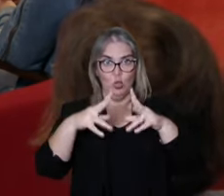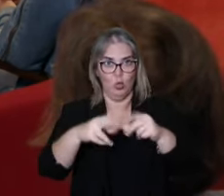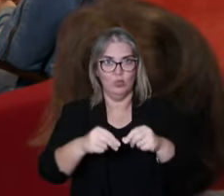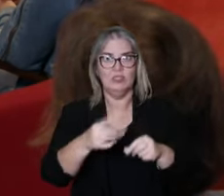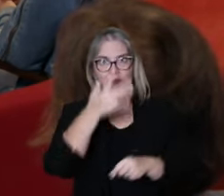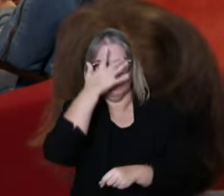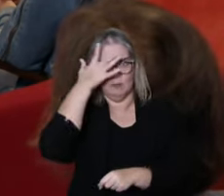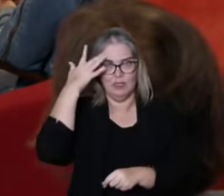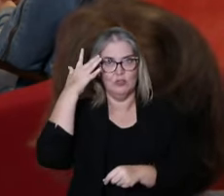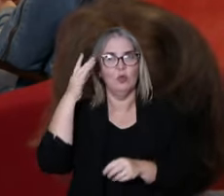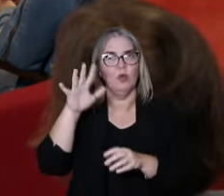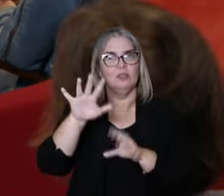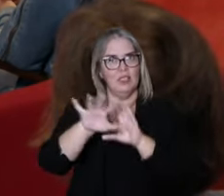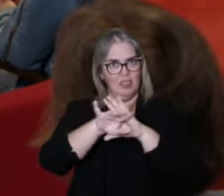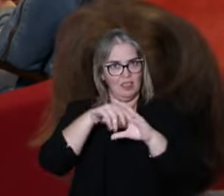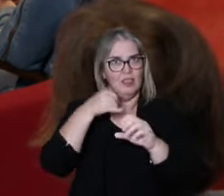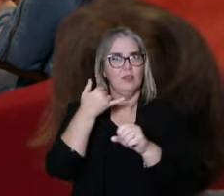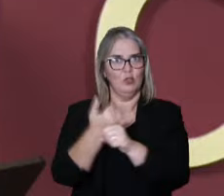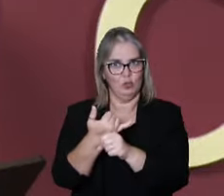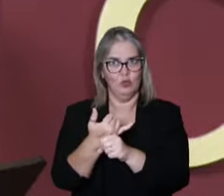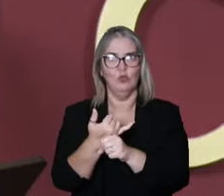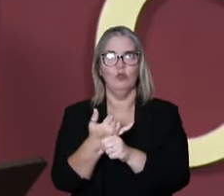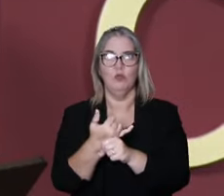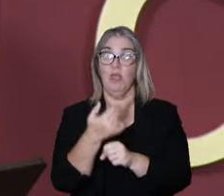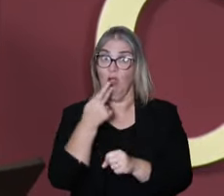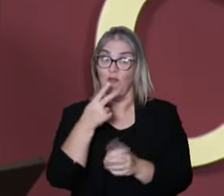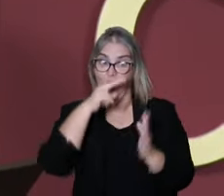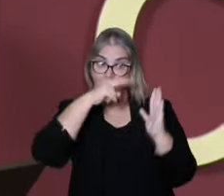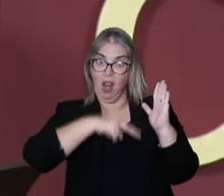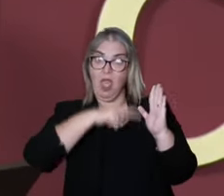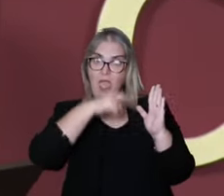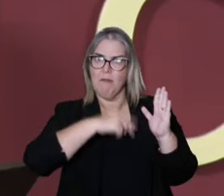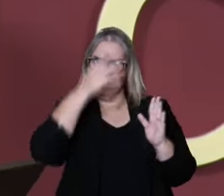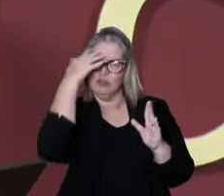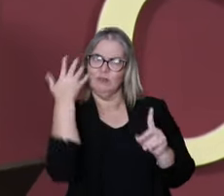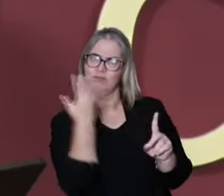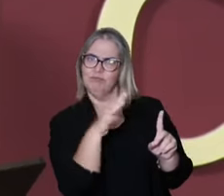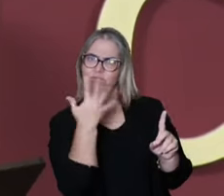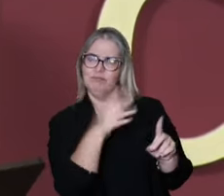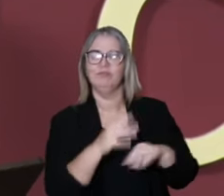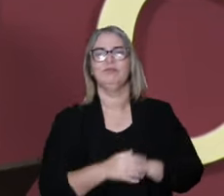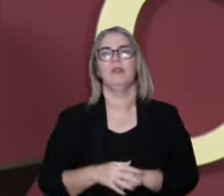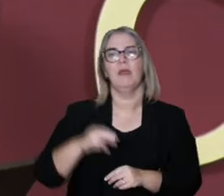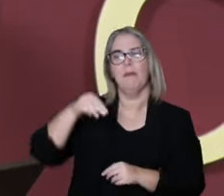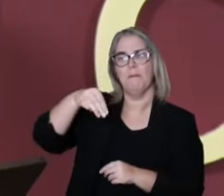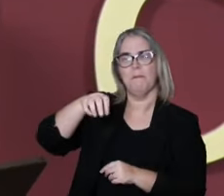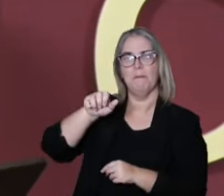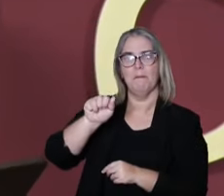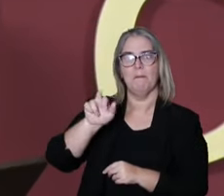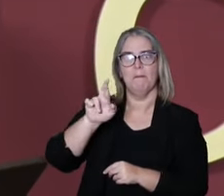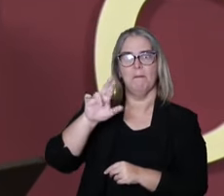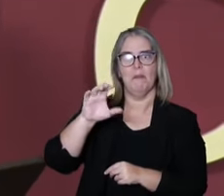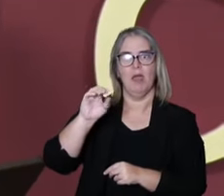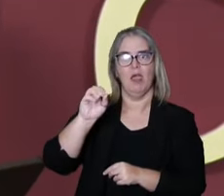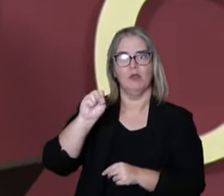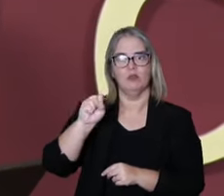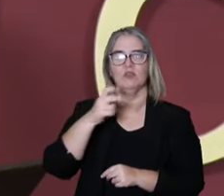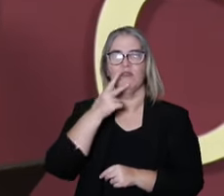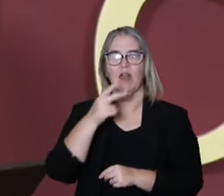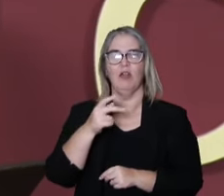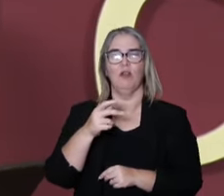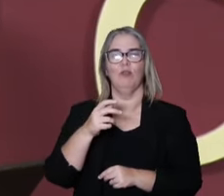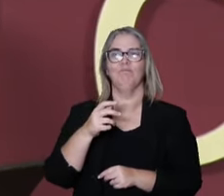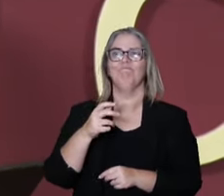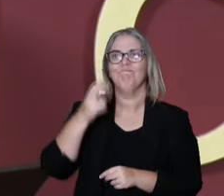On behalf of everyone that is watching us over the internet, I'd like to thank you and there are many compliments. So Marcos Antonio Lorenzo